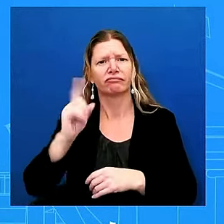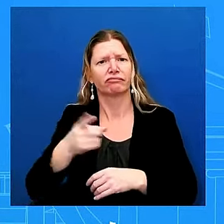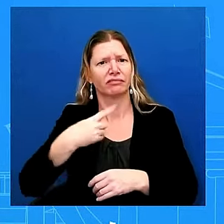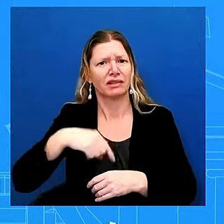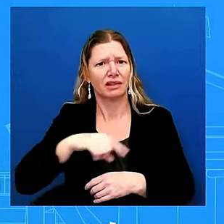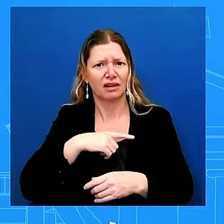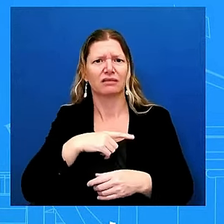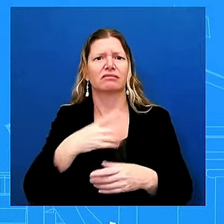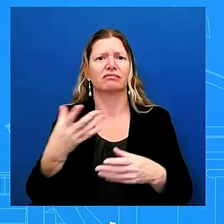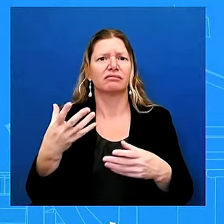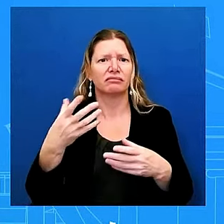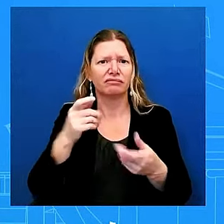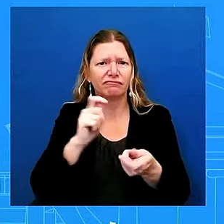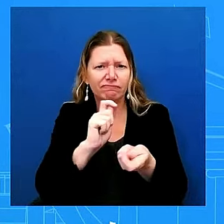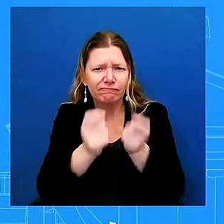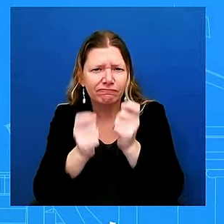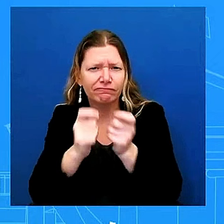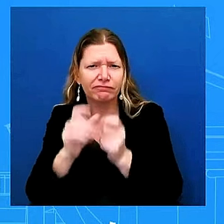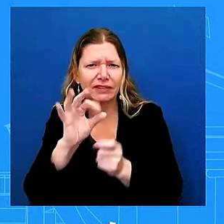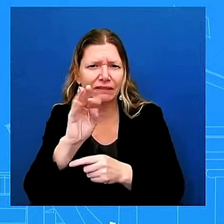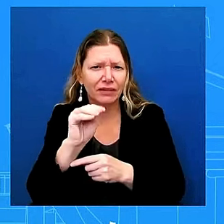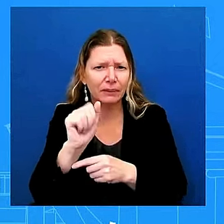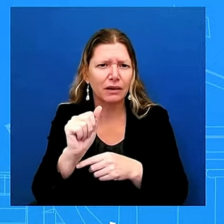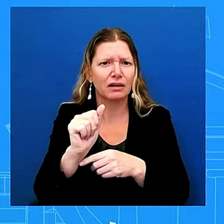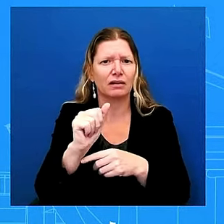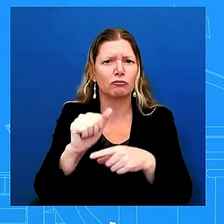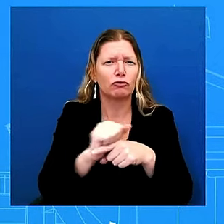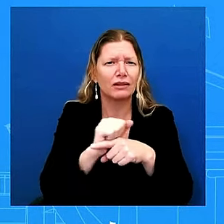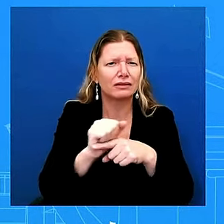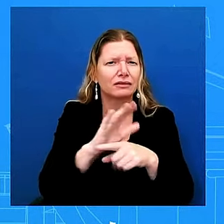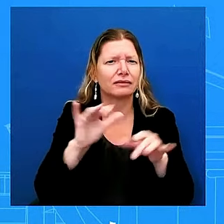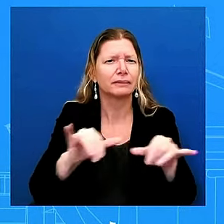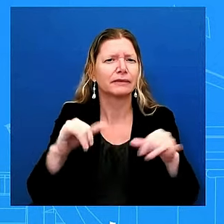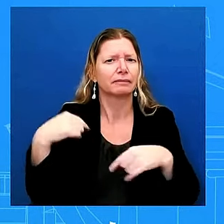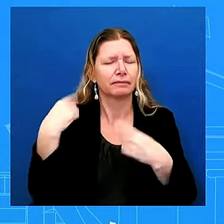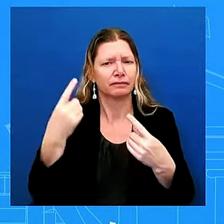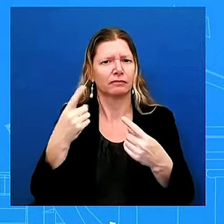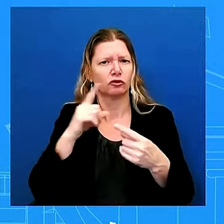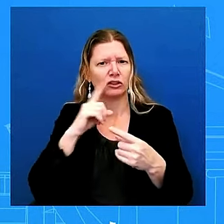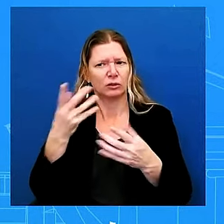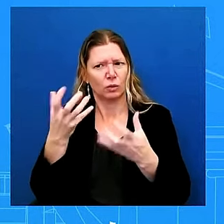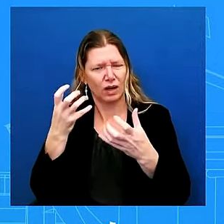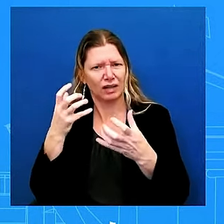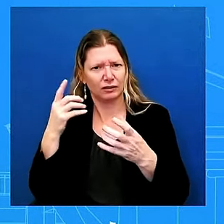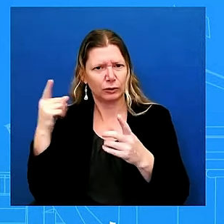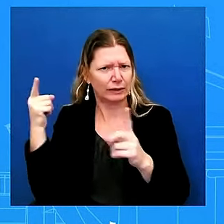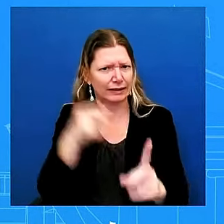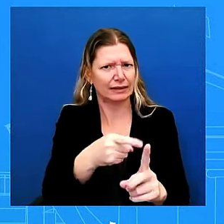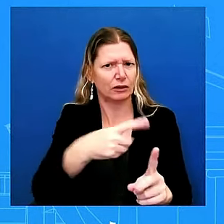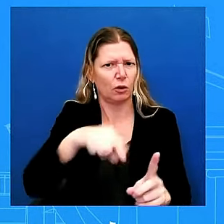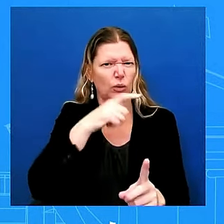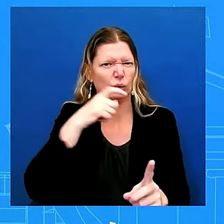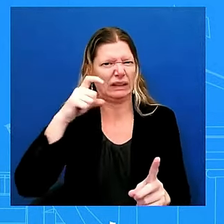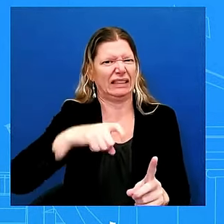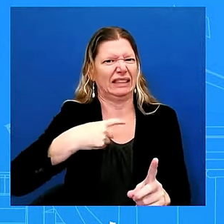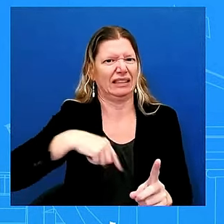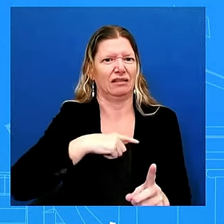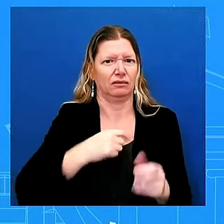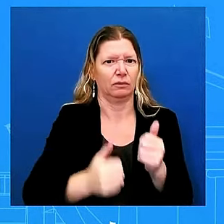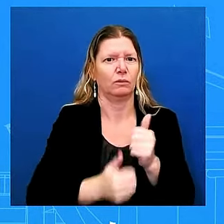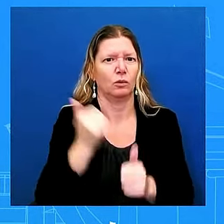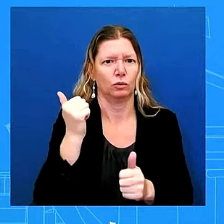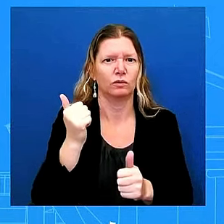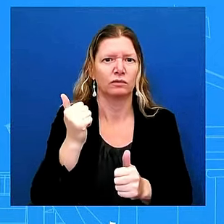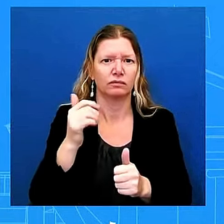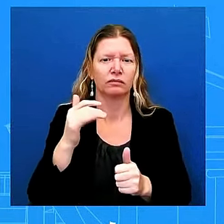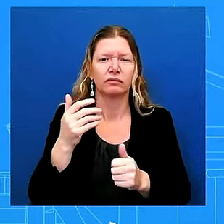major disaster declarations fema is expediting the delivery of its serious needs assistance which is an immediate seven hundred and